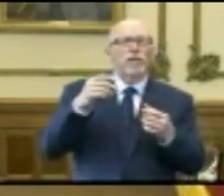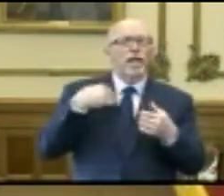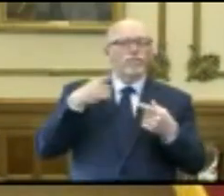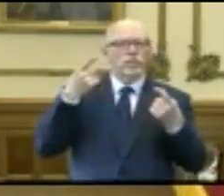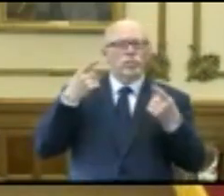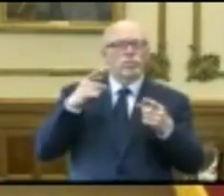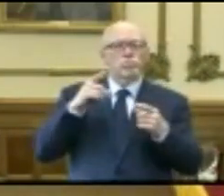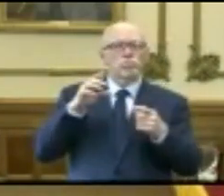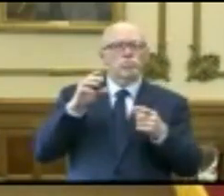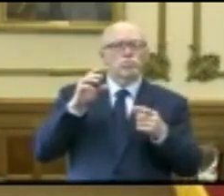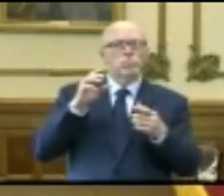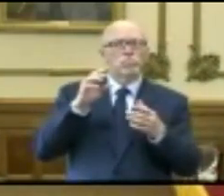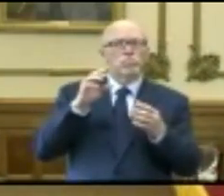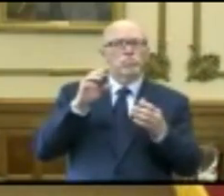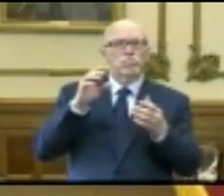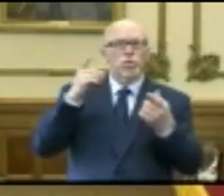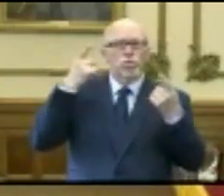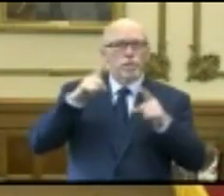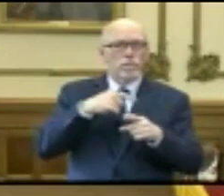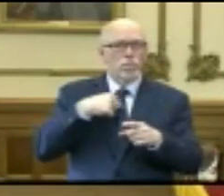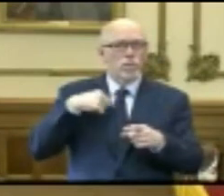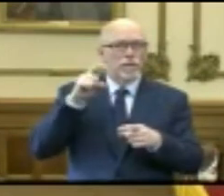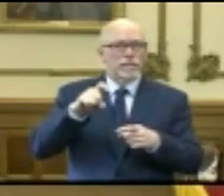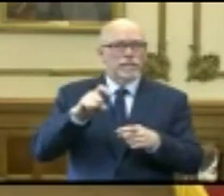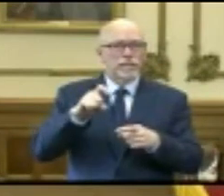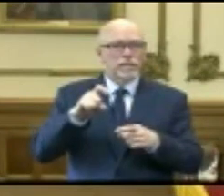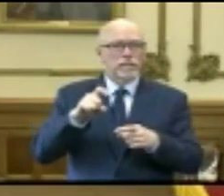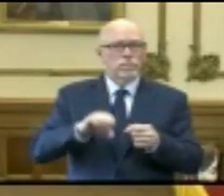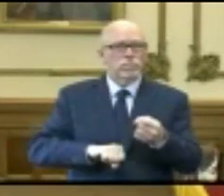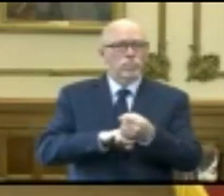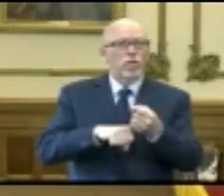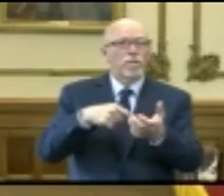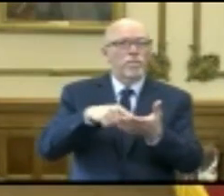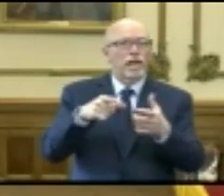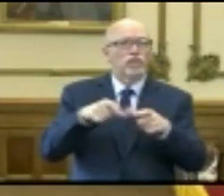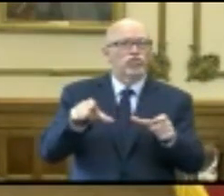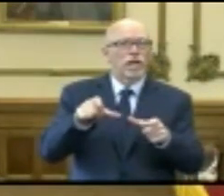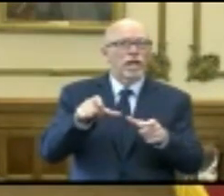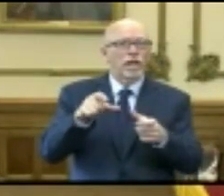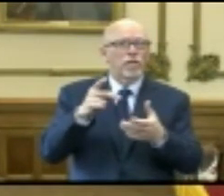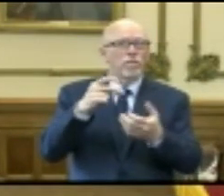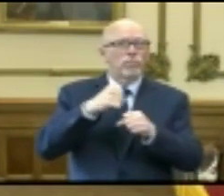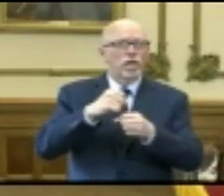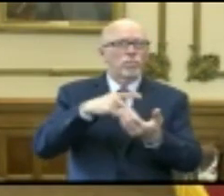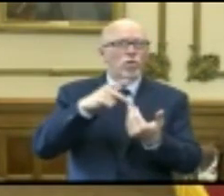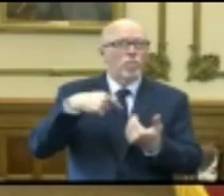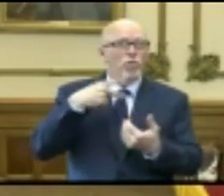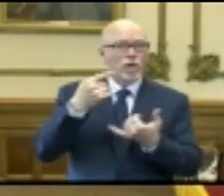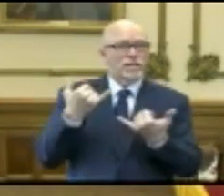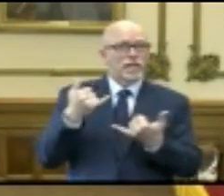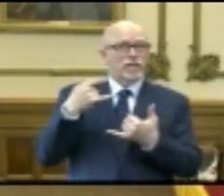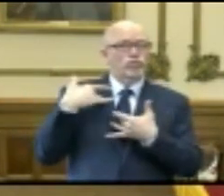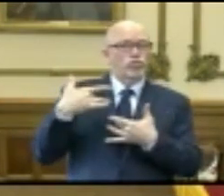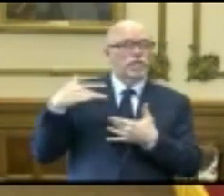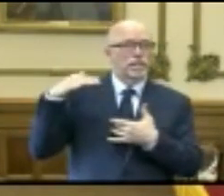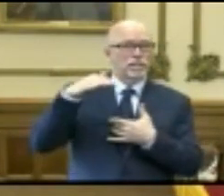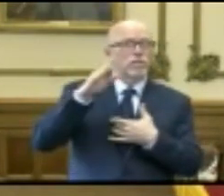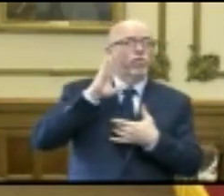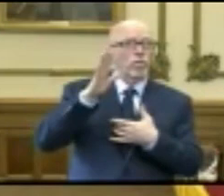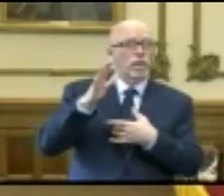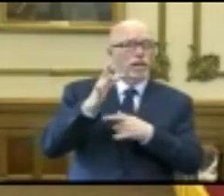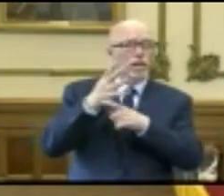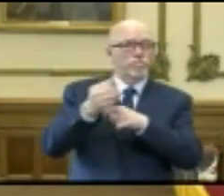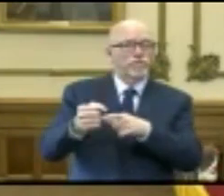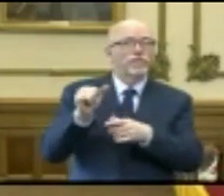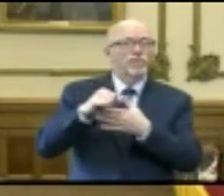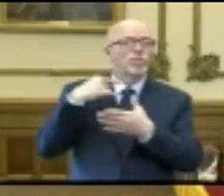to my knowledge, that we need to replenish the Paycheck Protection Program. If you look at current trend lines, it will be depleted.